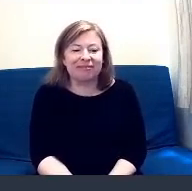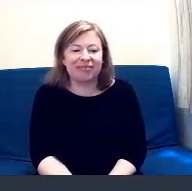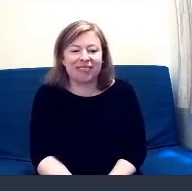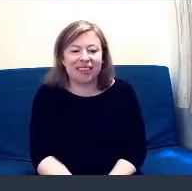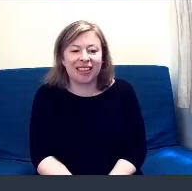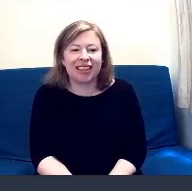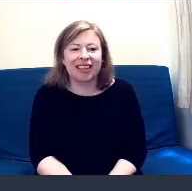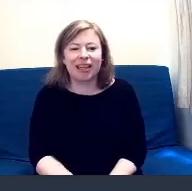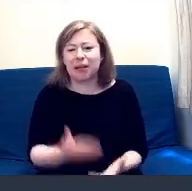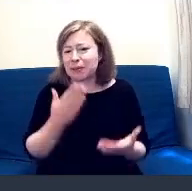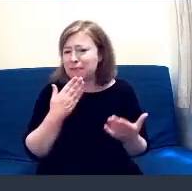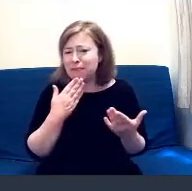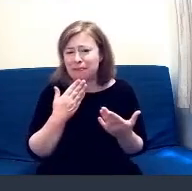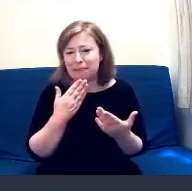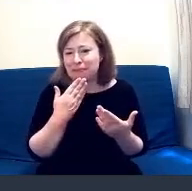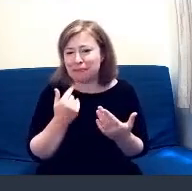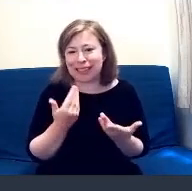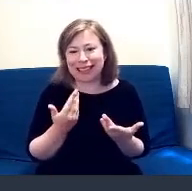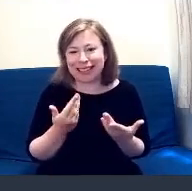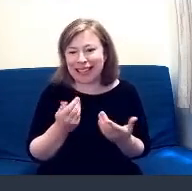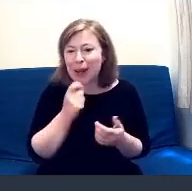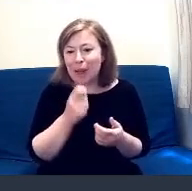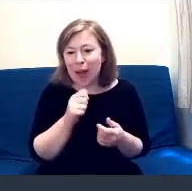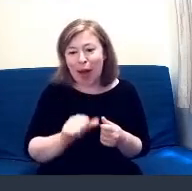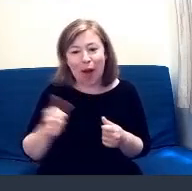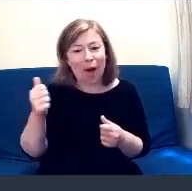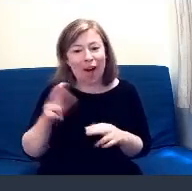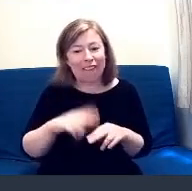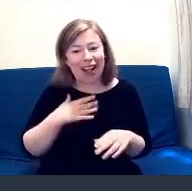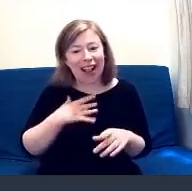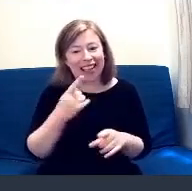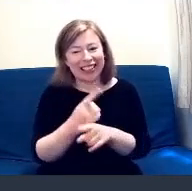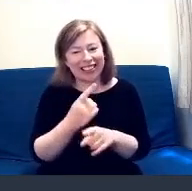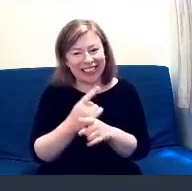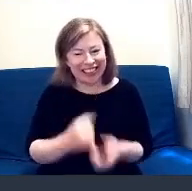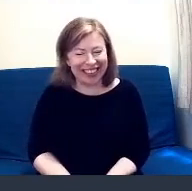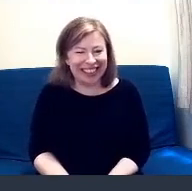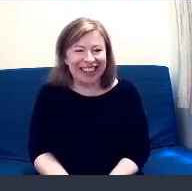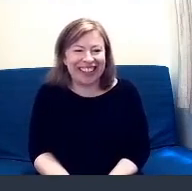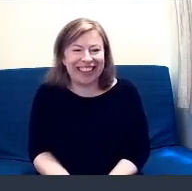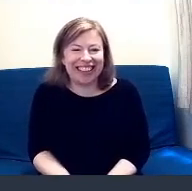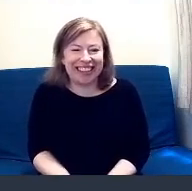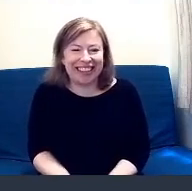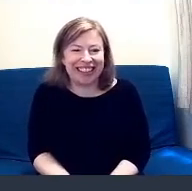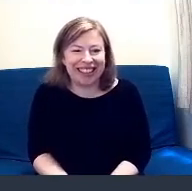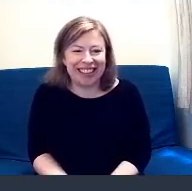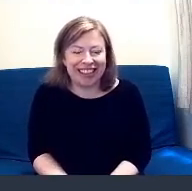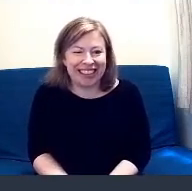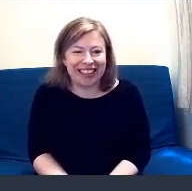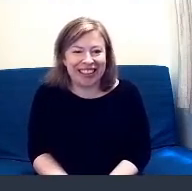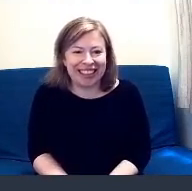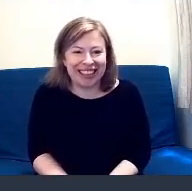Please feel free to unmute yourself when you want to speak. It's a bit slow, sorry. I think we're learning how to use webinars